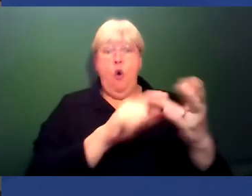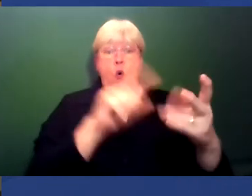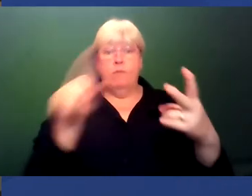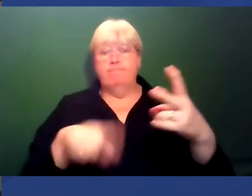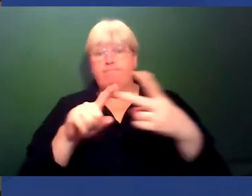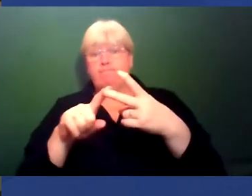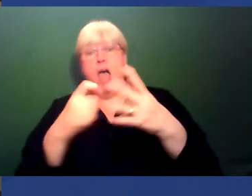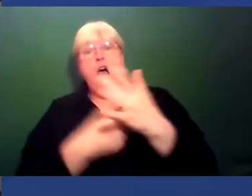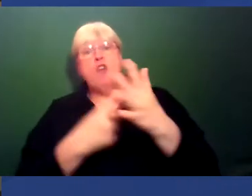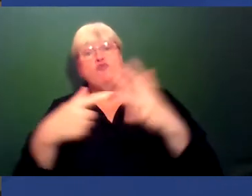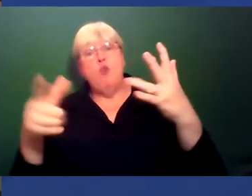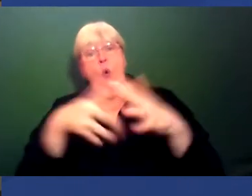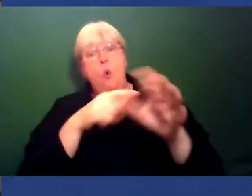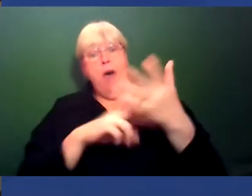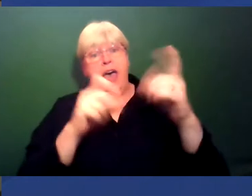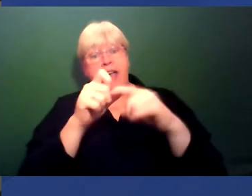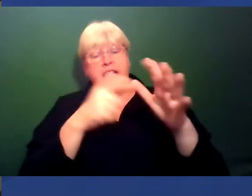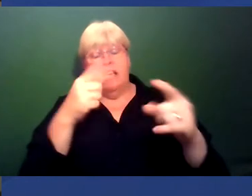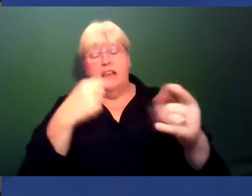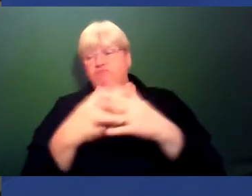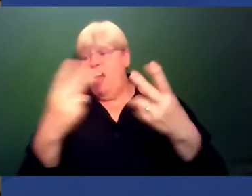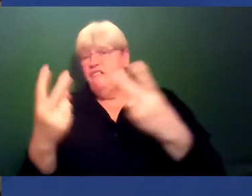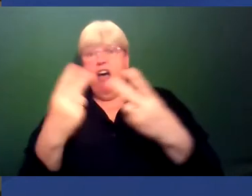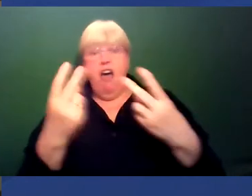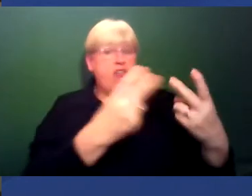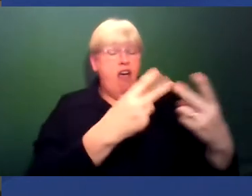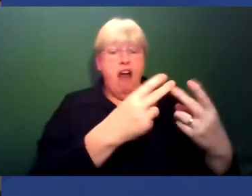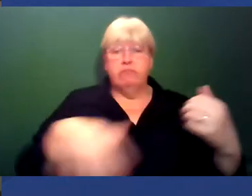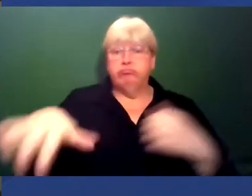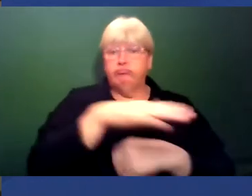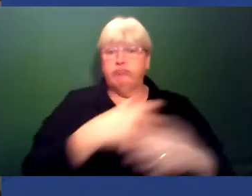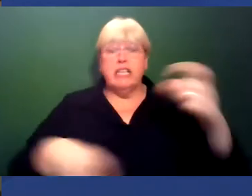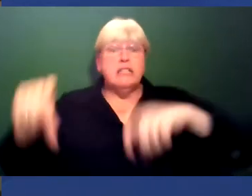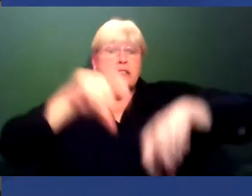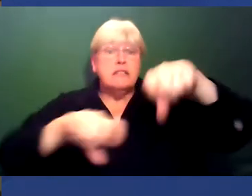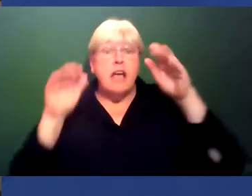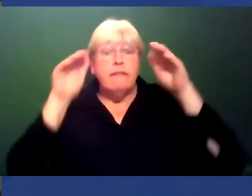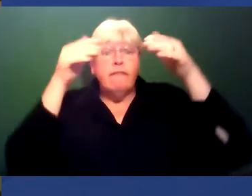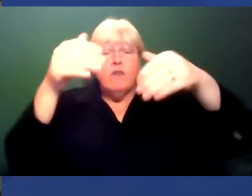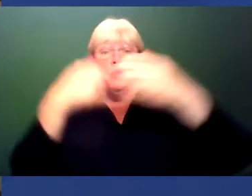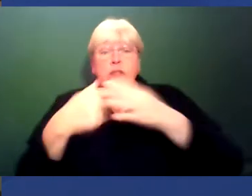And he's got several other Earth Science and Rwanda, documentaries to his name.